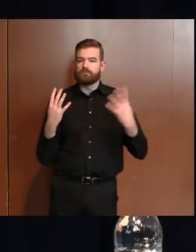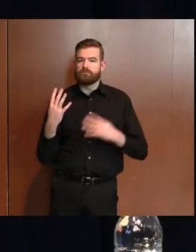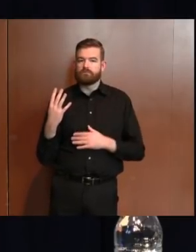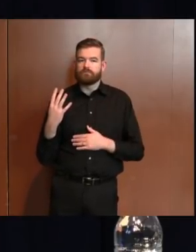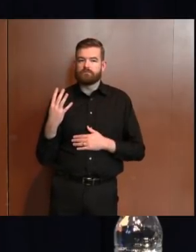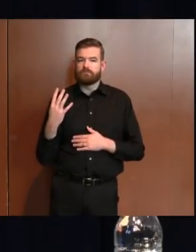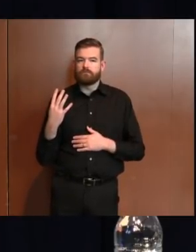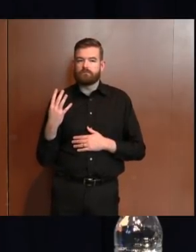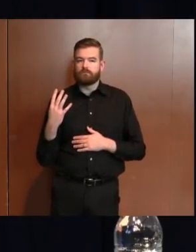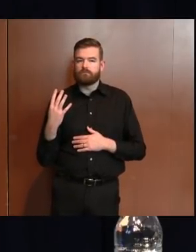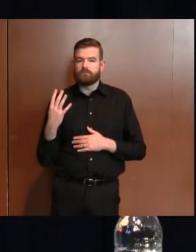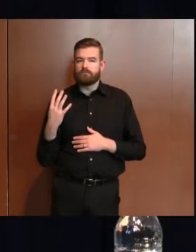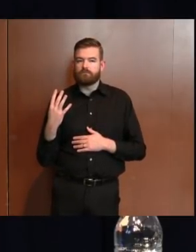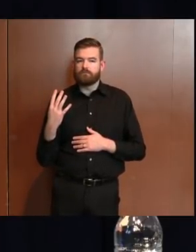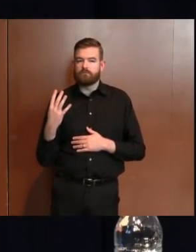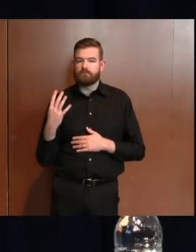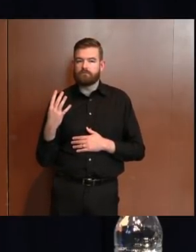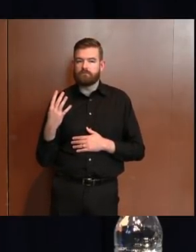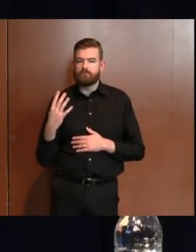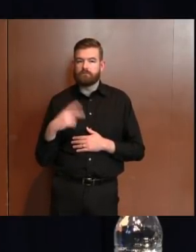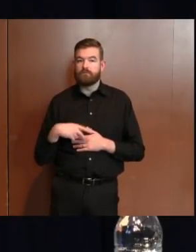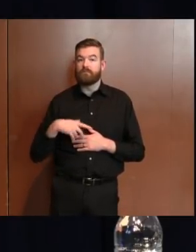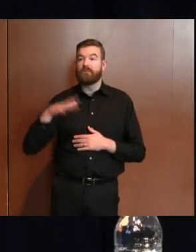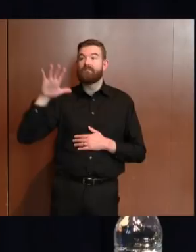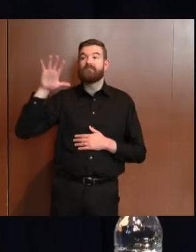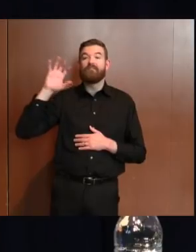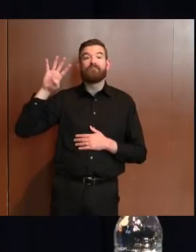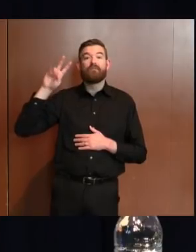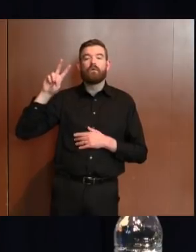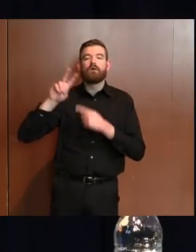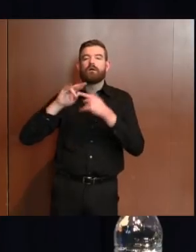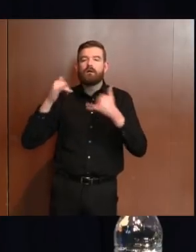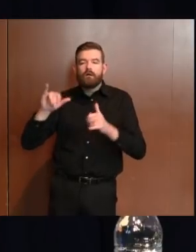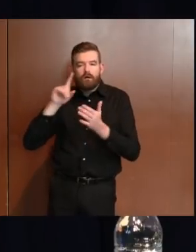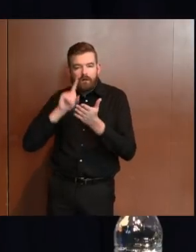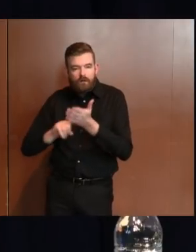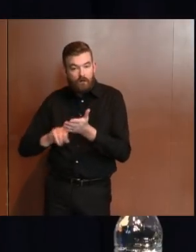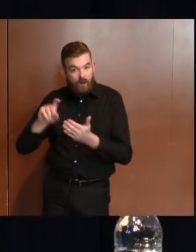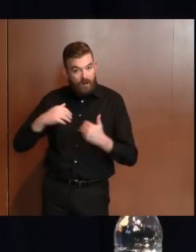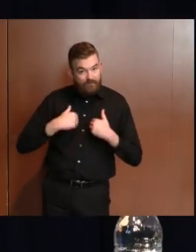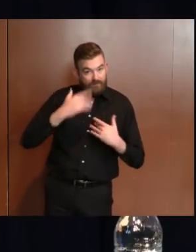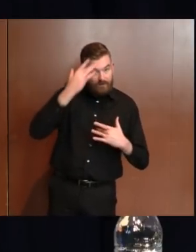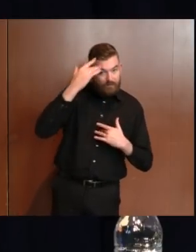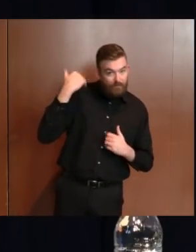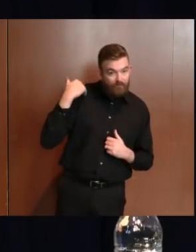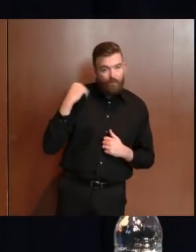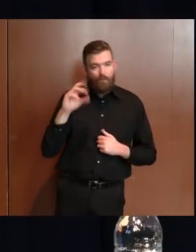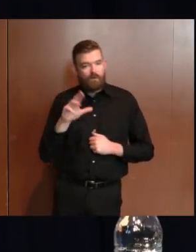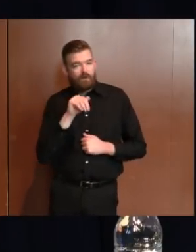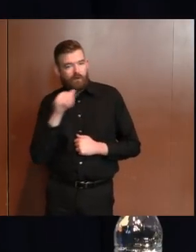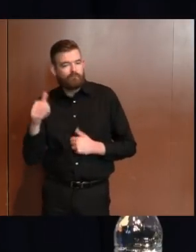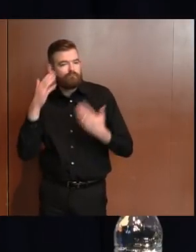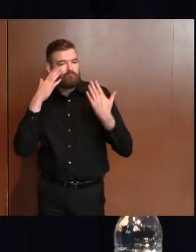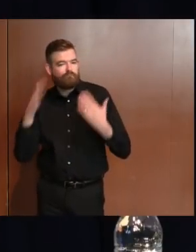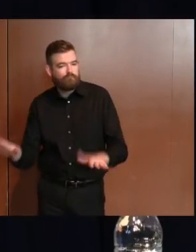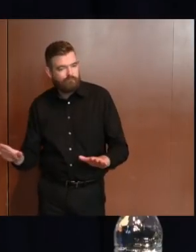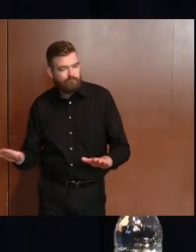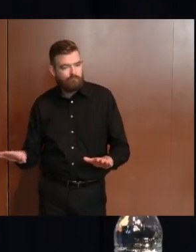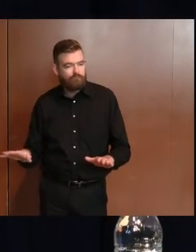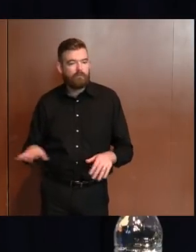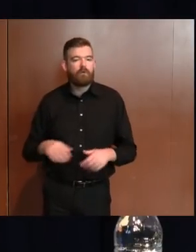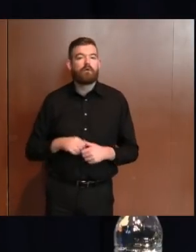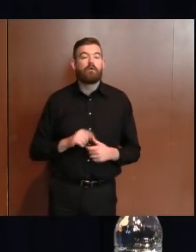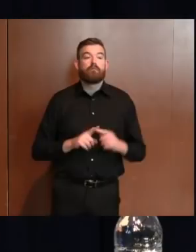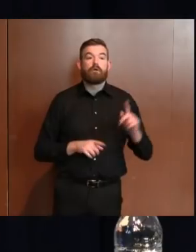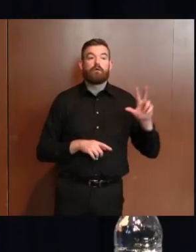Otherwise, we have 542 still under investigation, so we expect those with underlying health conditions to